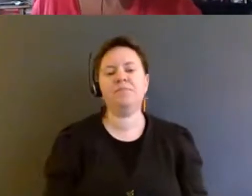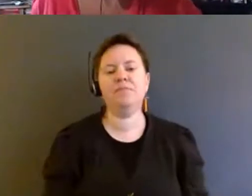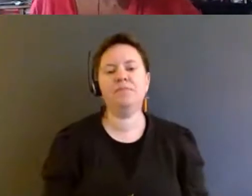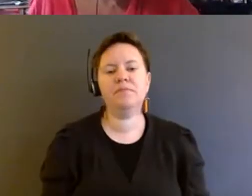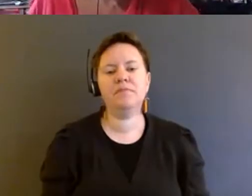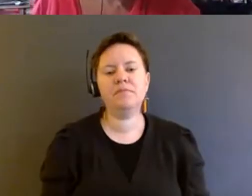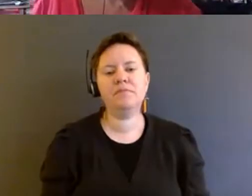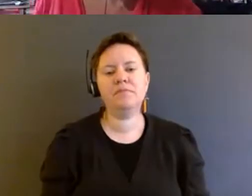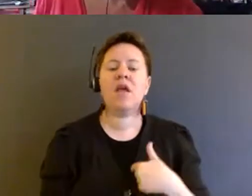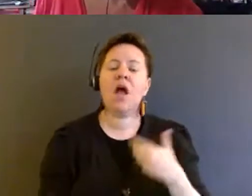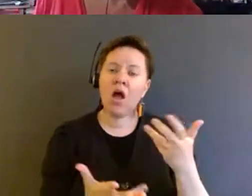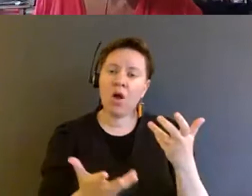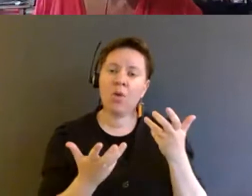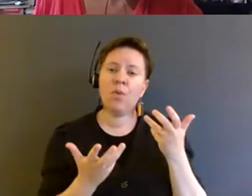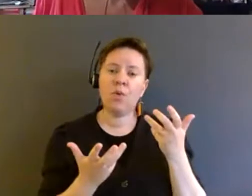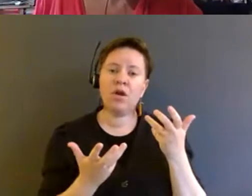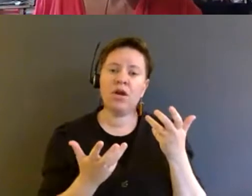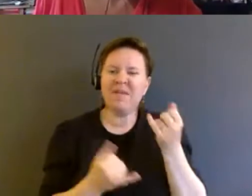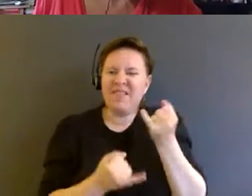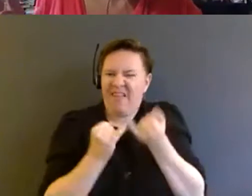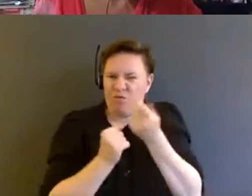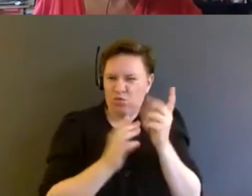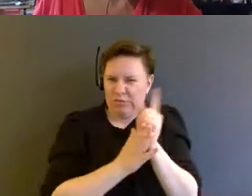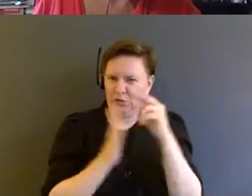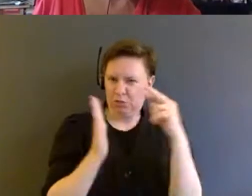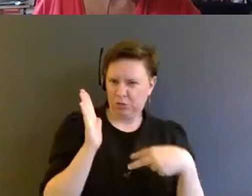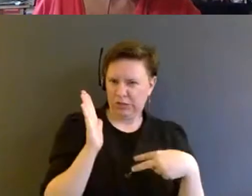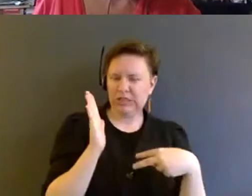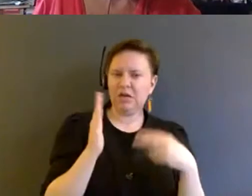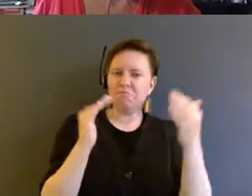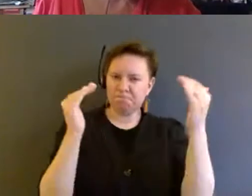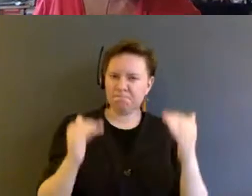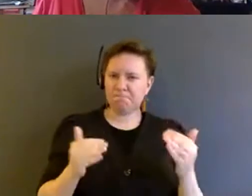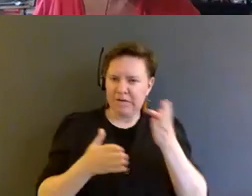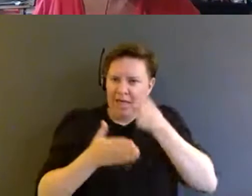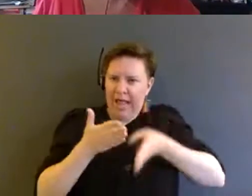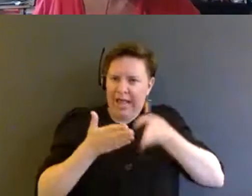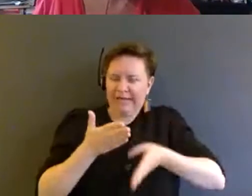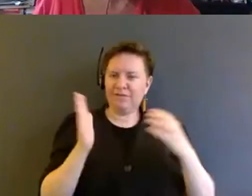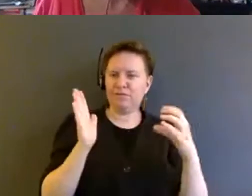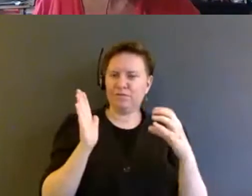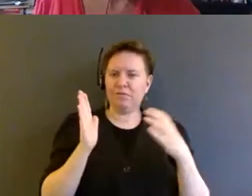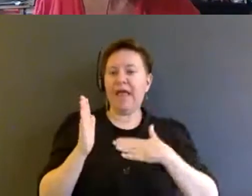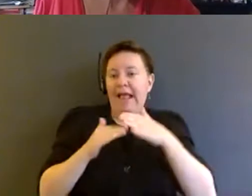I want to move in my last few minutes to the end of the conclusion for the book.